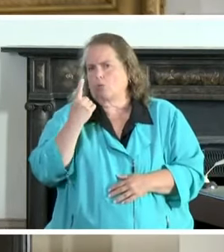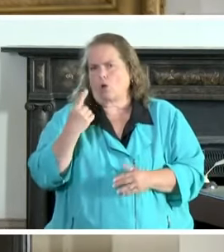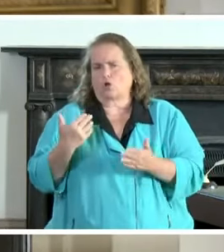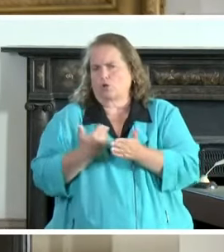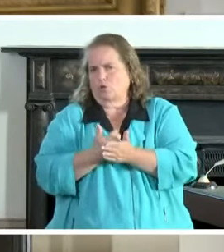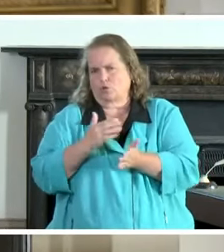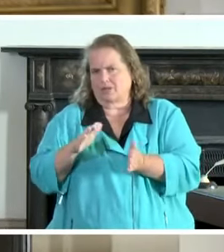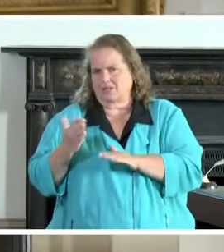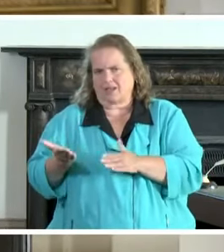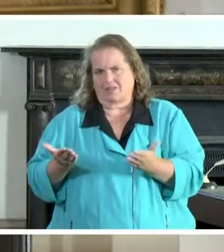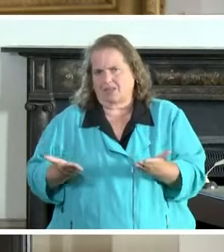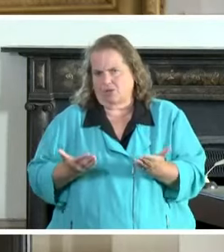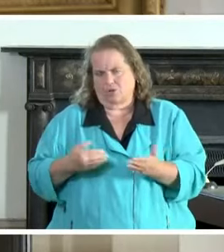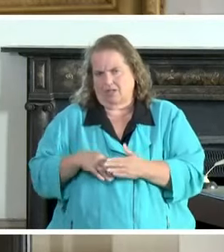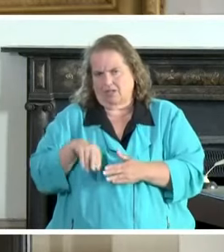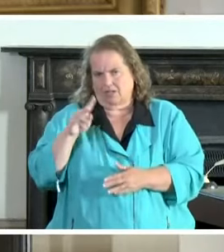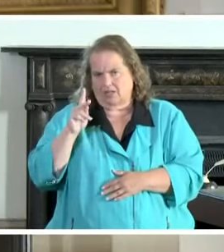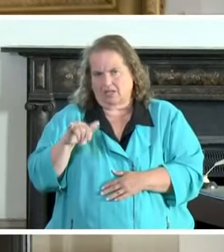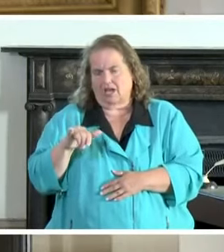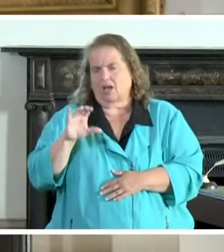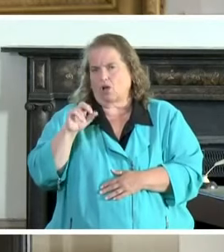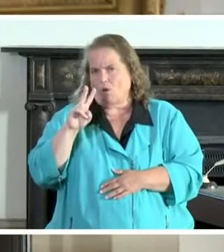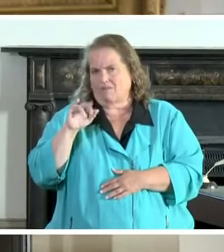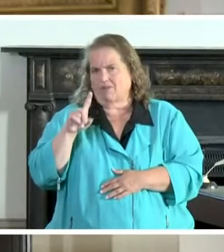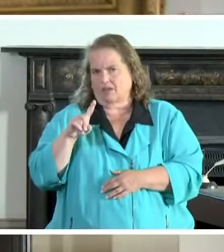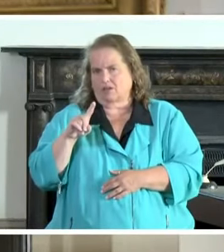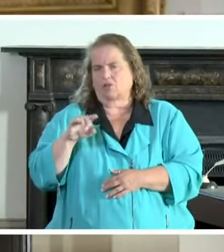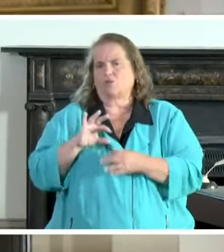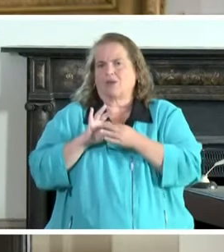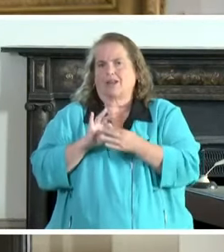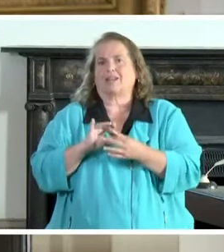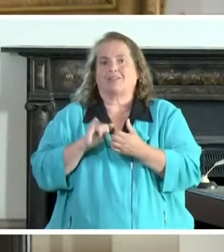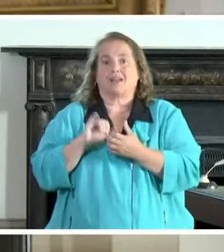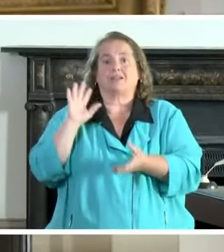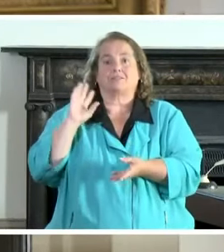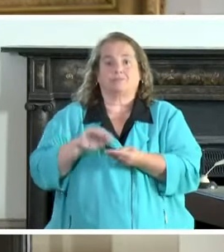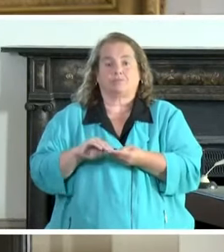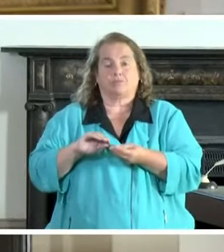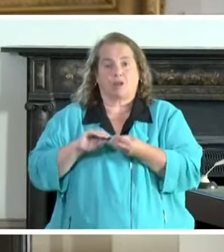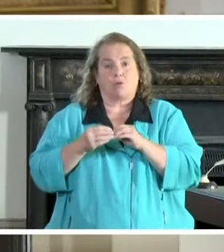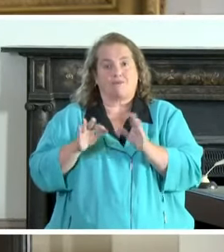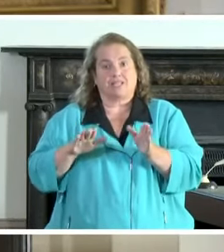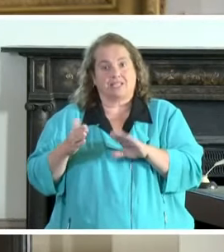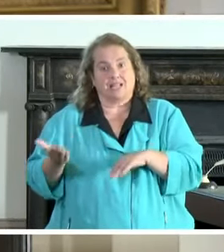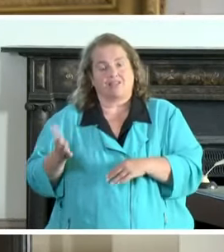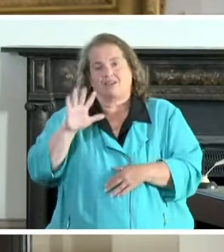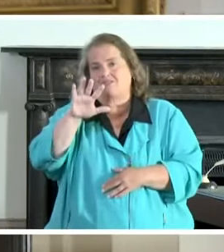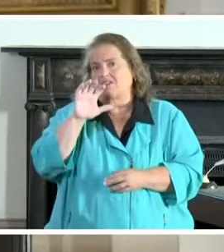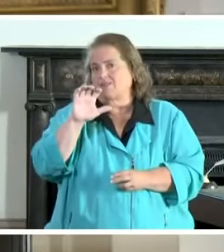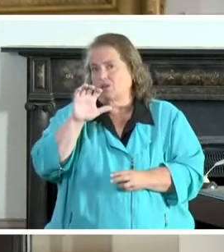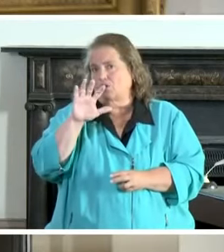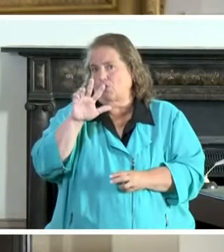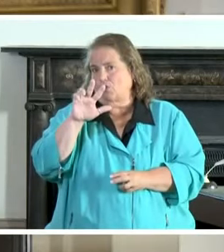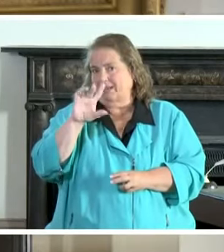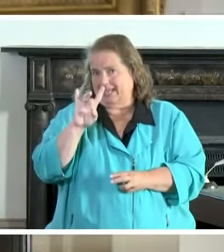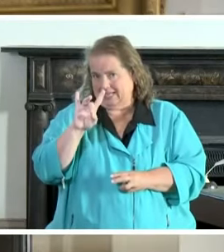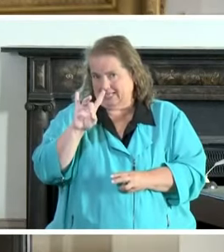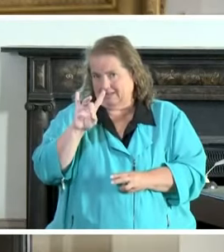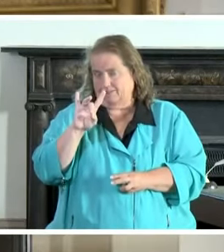here in the commonwealth that is covid related that brings us up to a total death count of 538